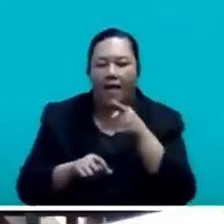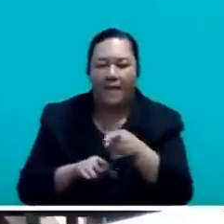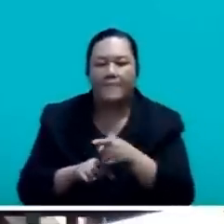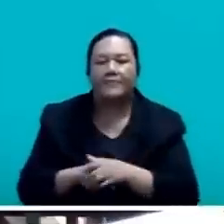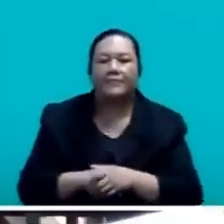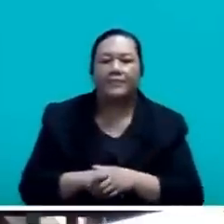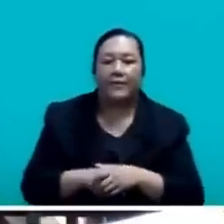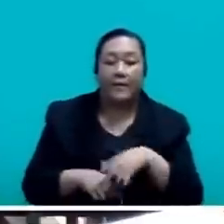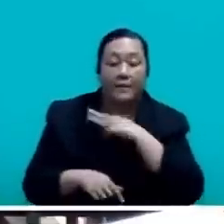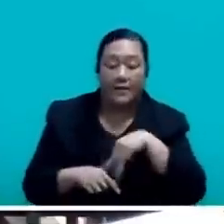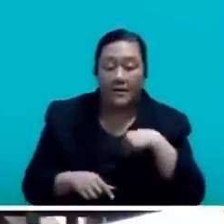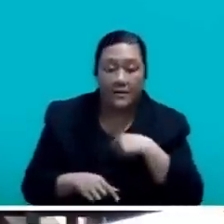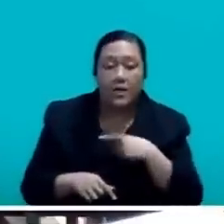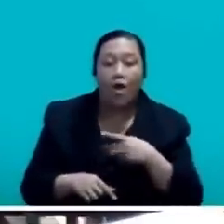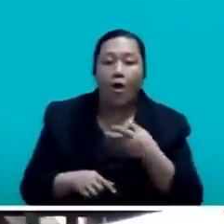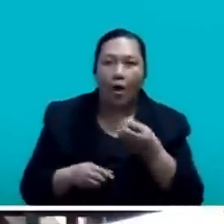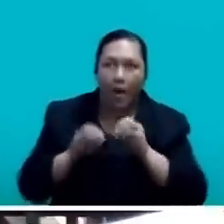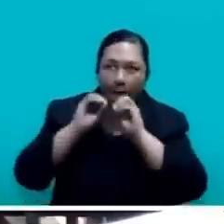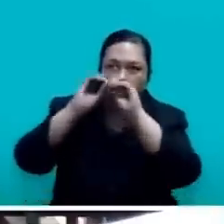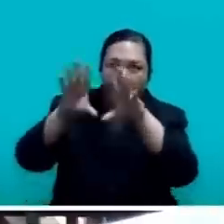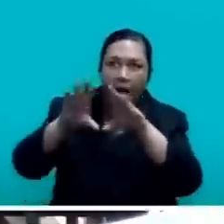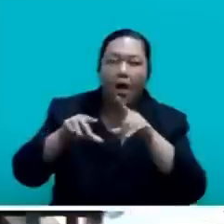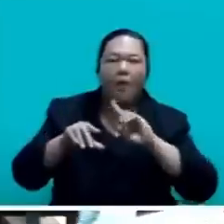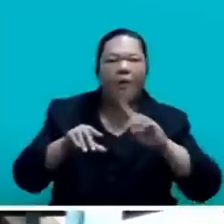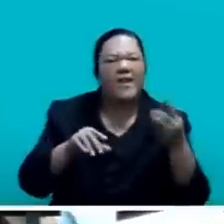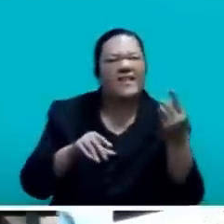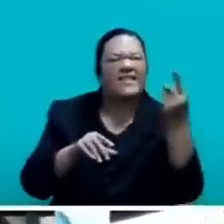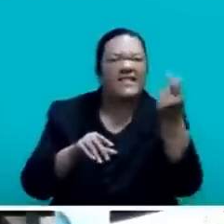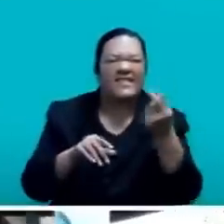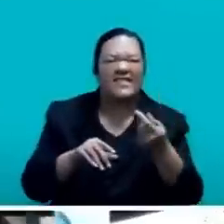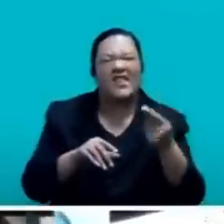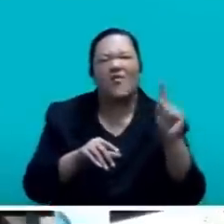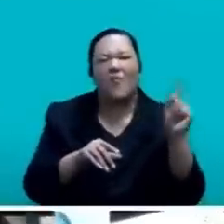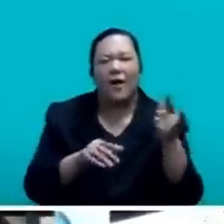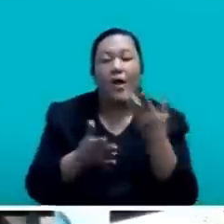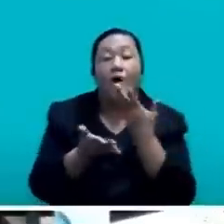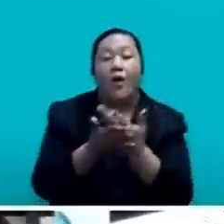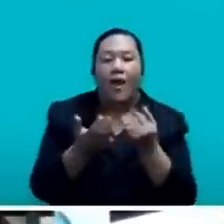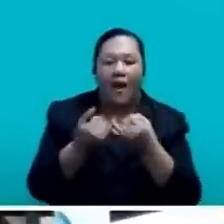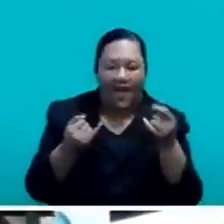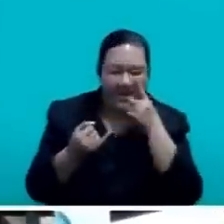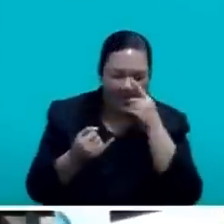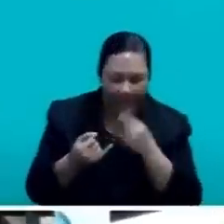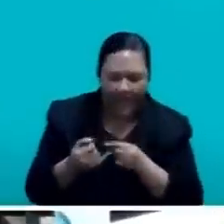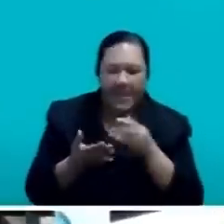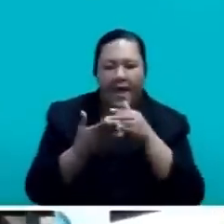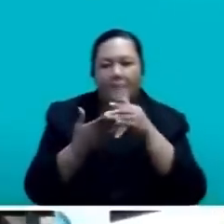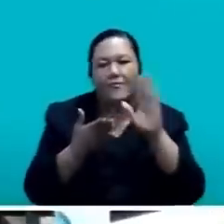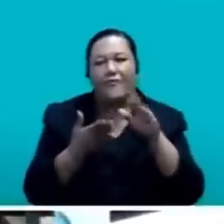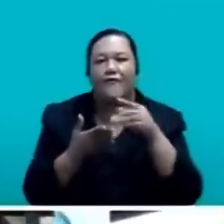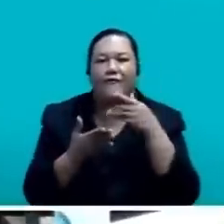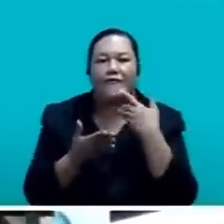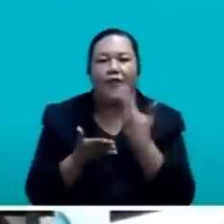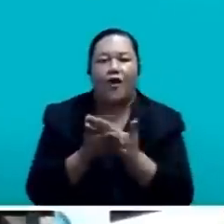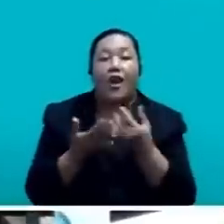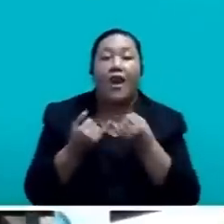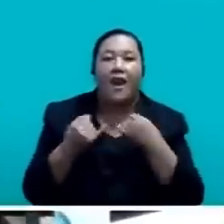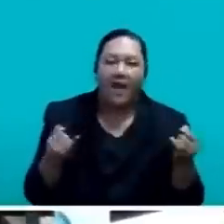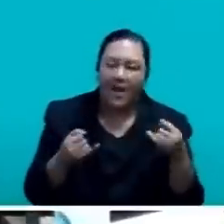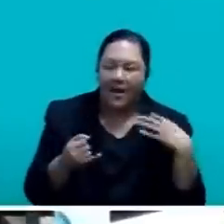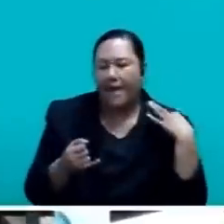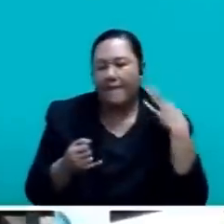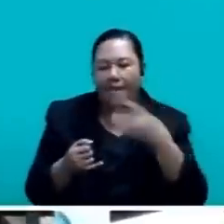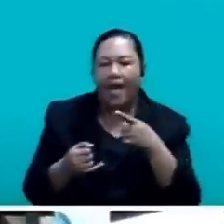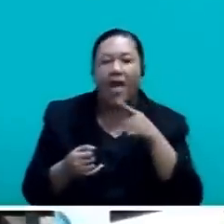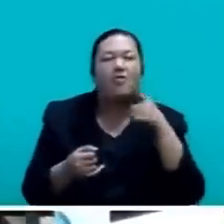revamp another online portal in the coming months, which is the online consent application. State lessees will be able to apply for